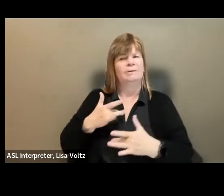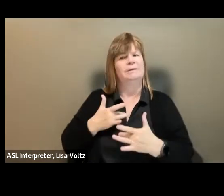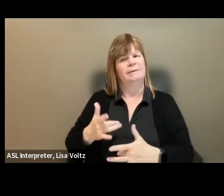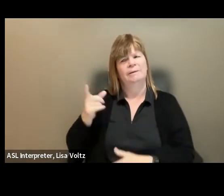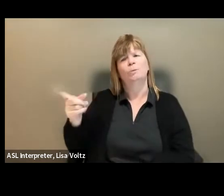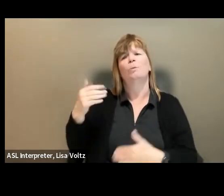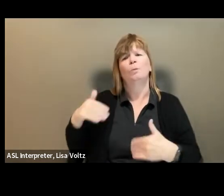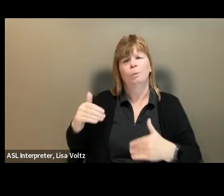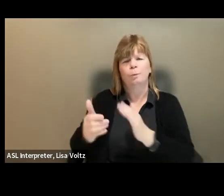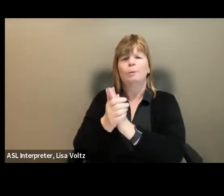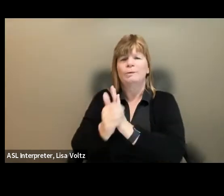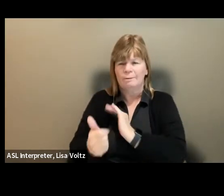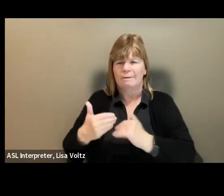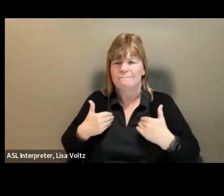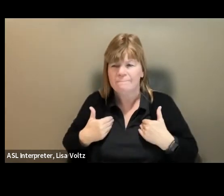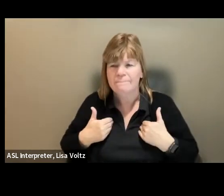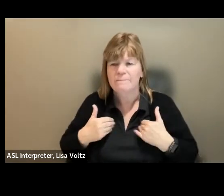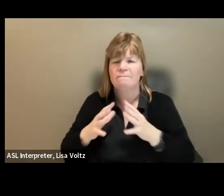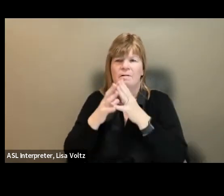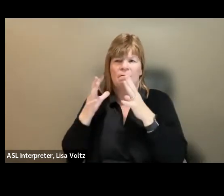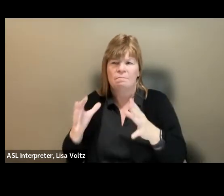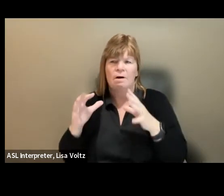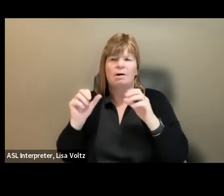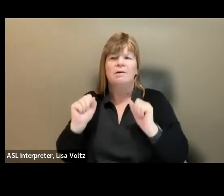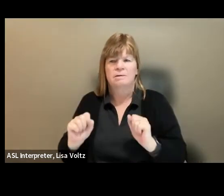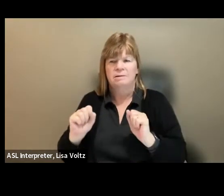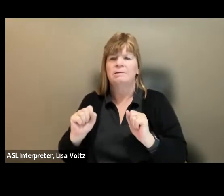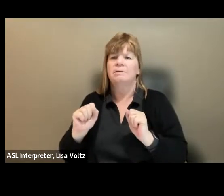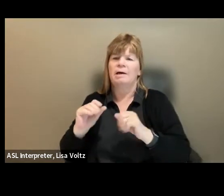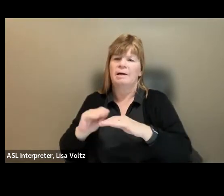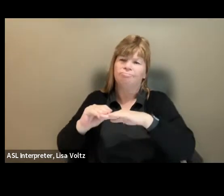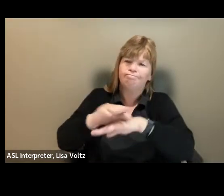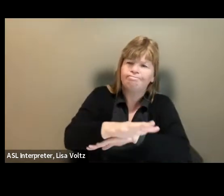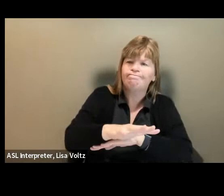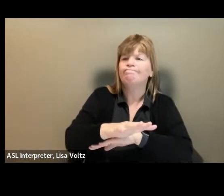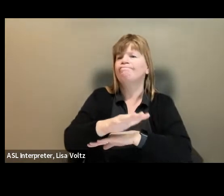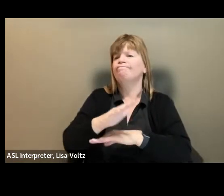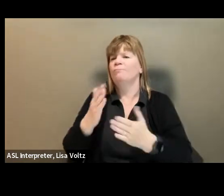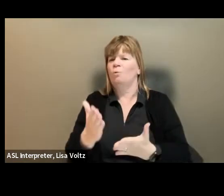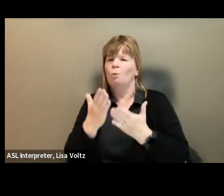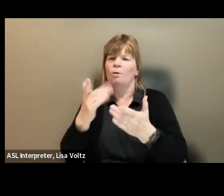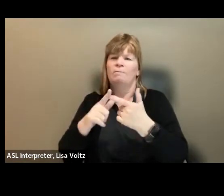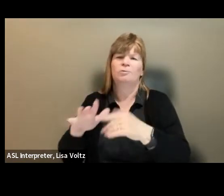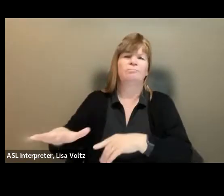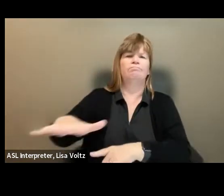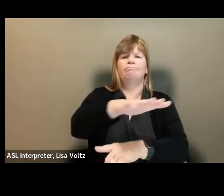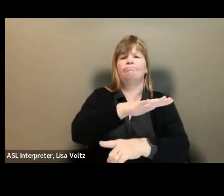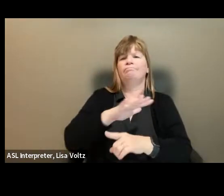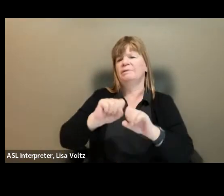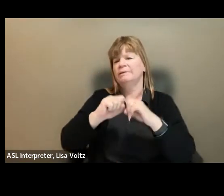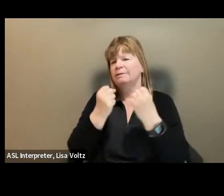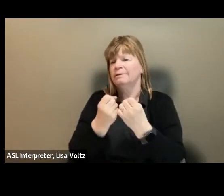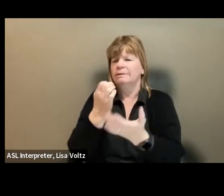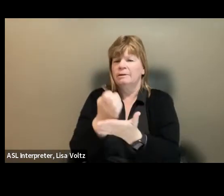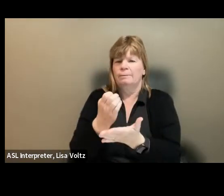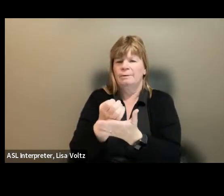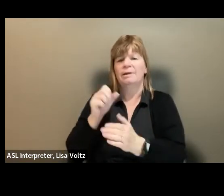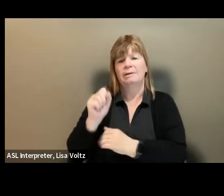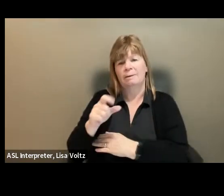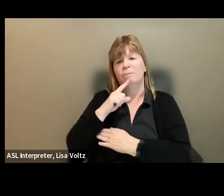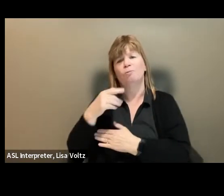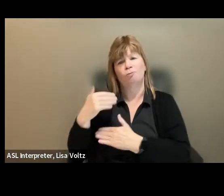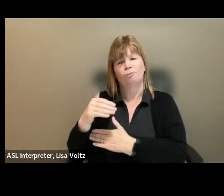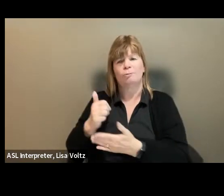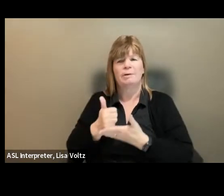pool with a great deal to contribute to our society and our economy, and they can be a serious boon to employers